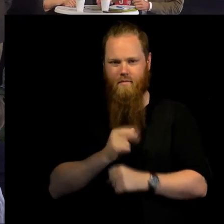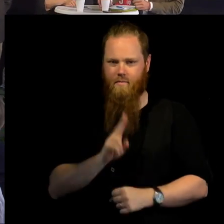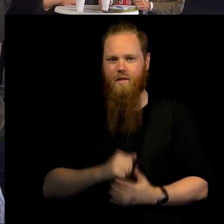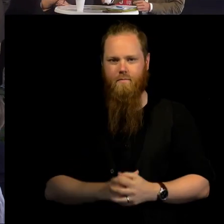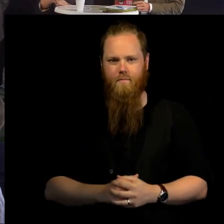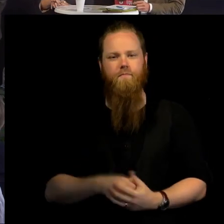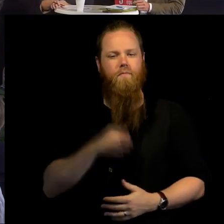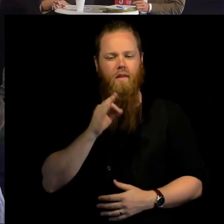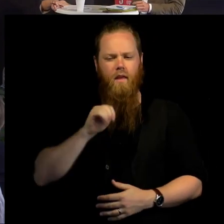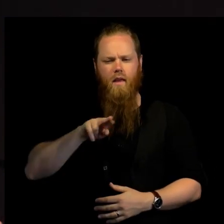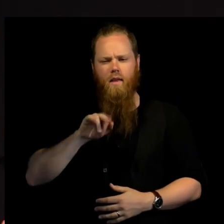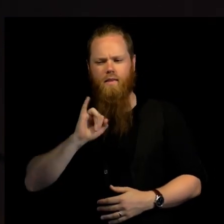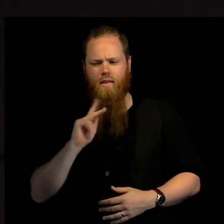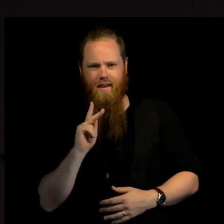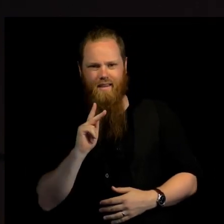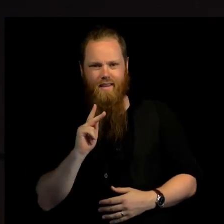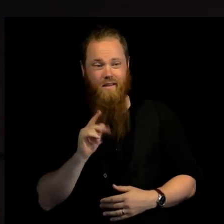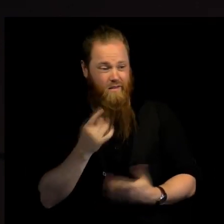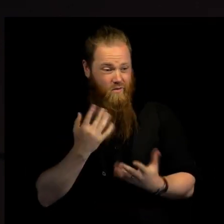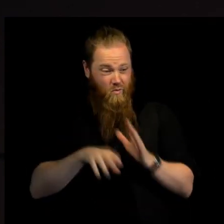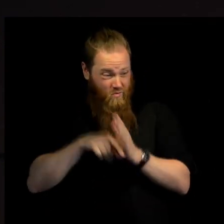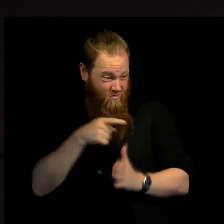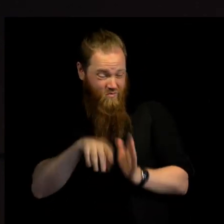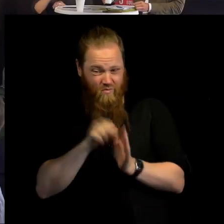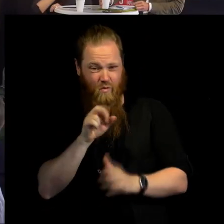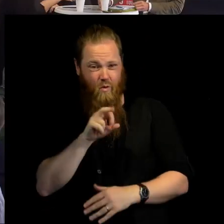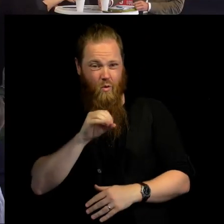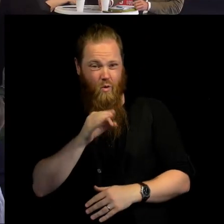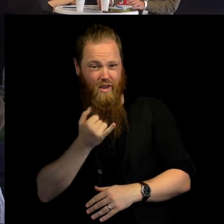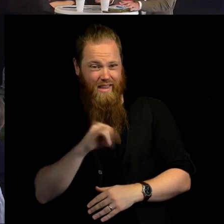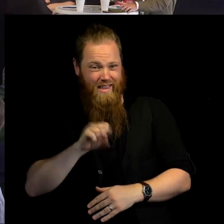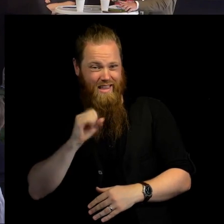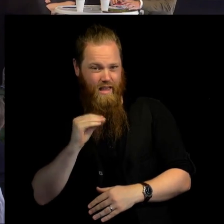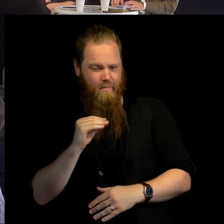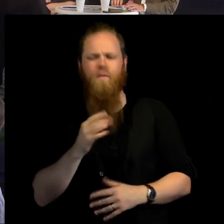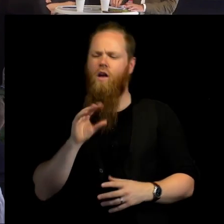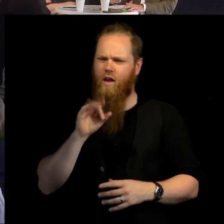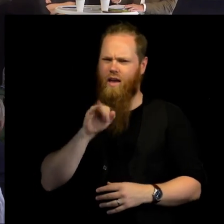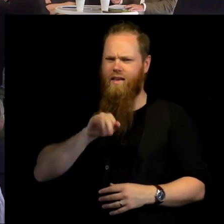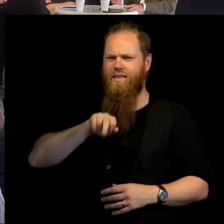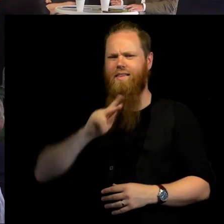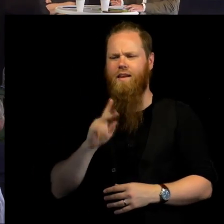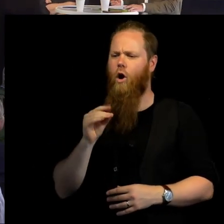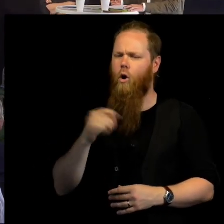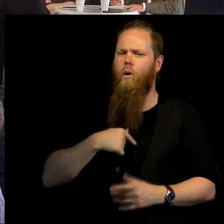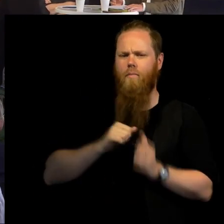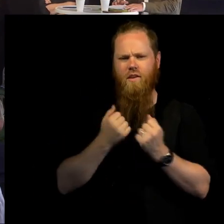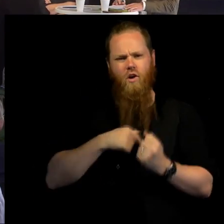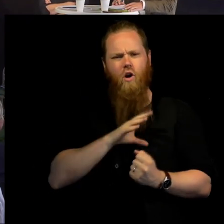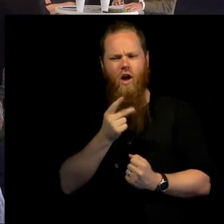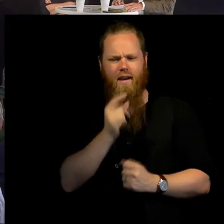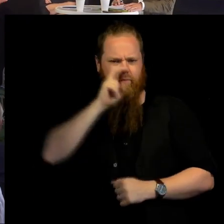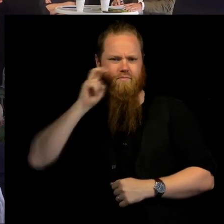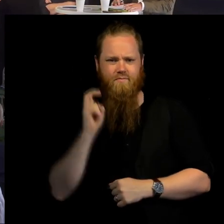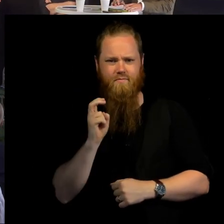Rohingya crisis has been mentioned. Sure. But I'll take it from a different angle. Because I think what was interesting, Mons, in your examples,